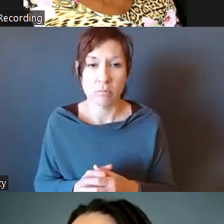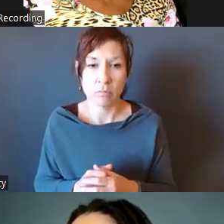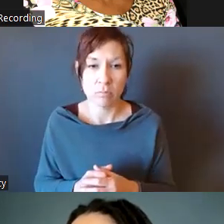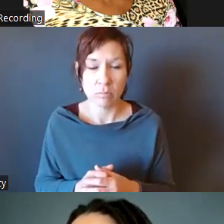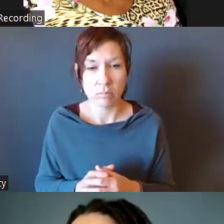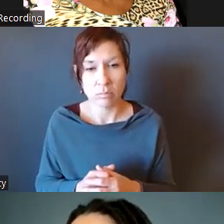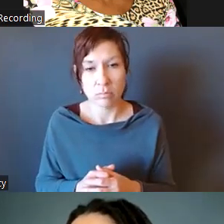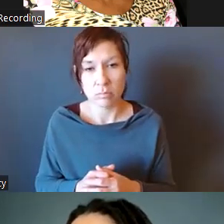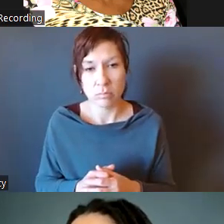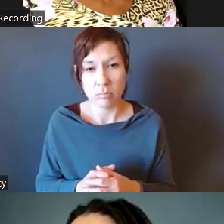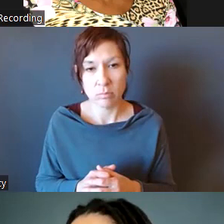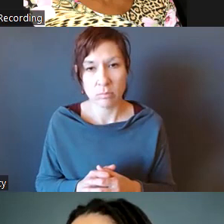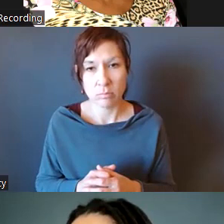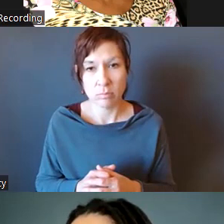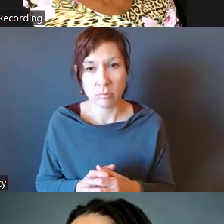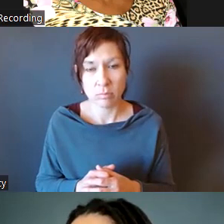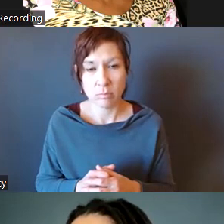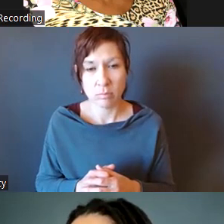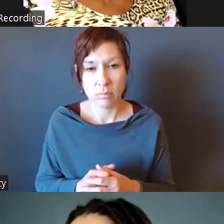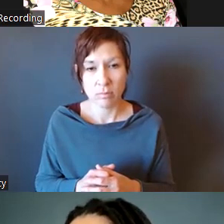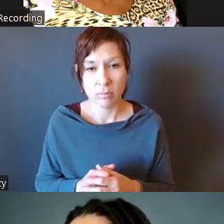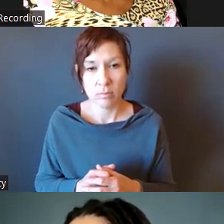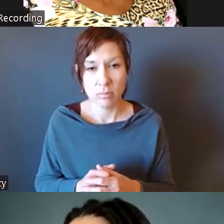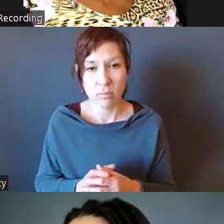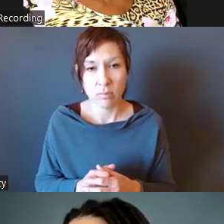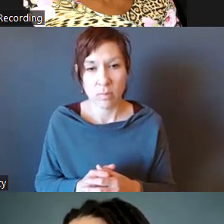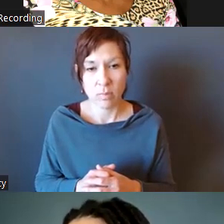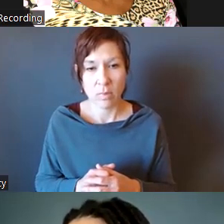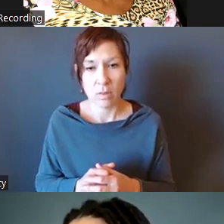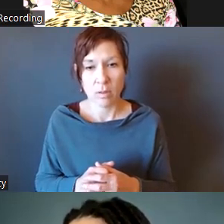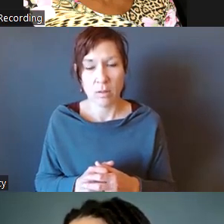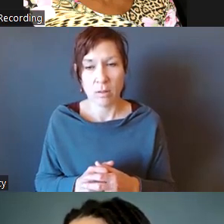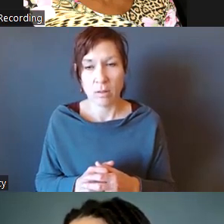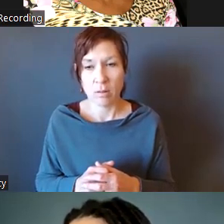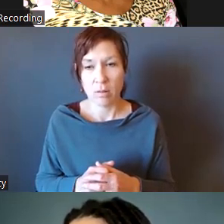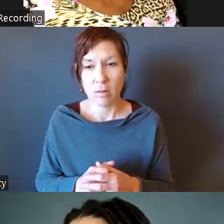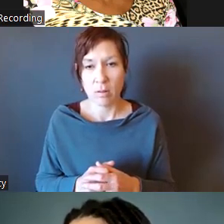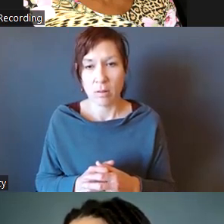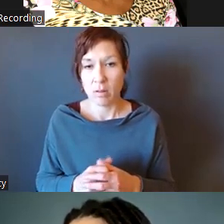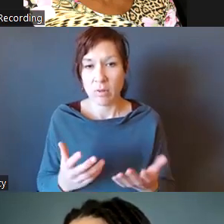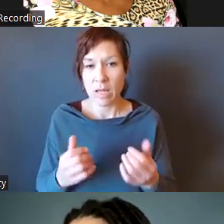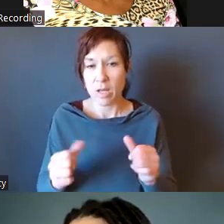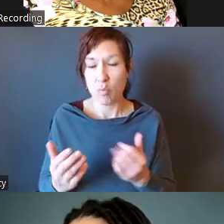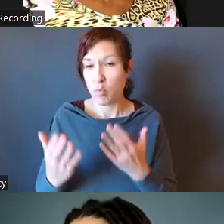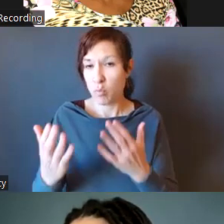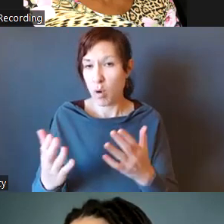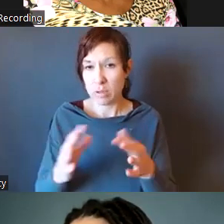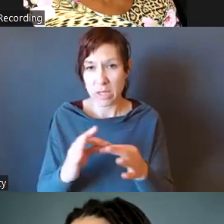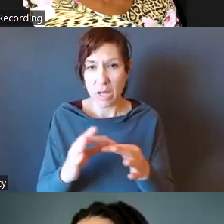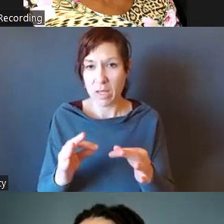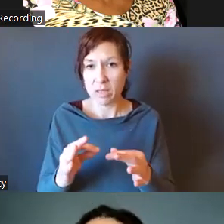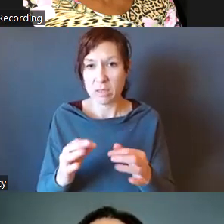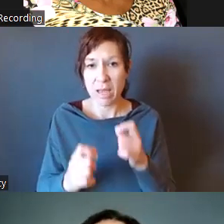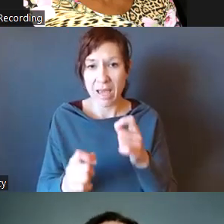proposed comments, edits, amendments to the EJ strategy. And then we would deliberate the